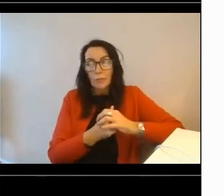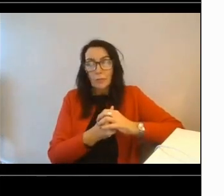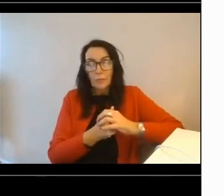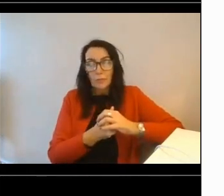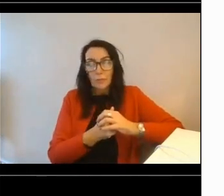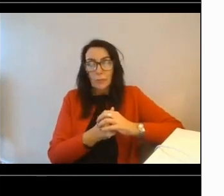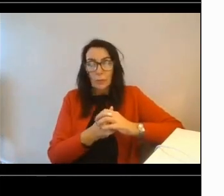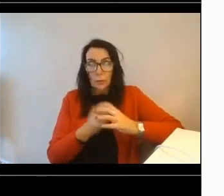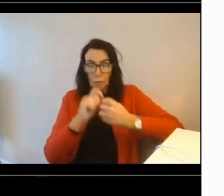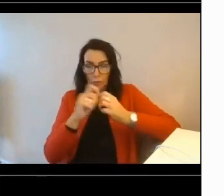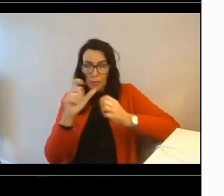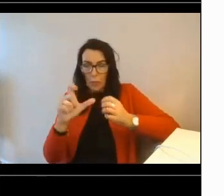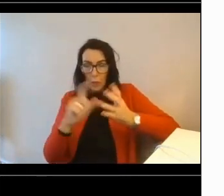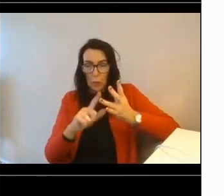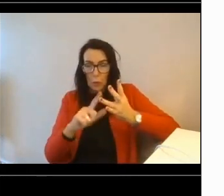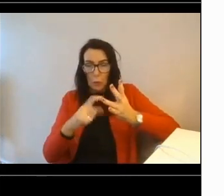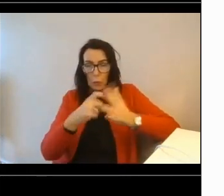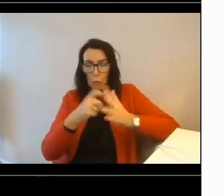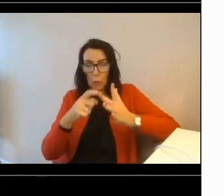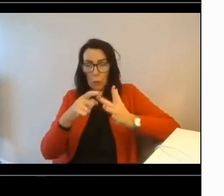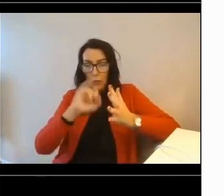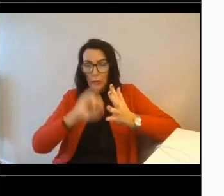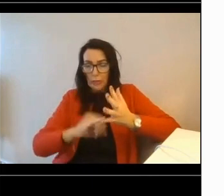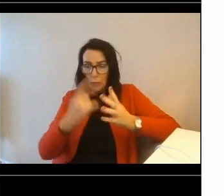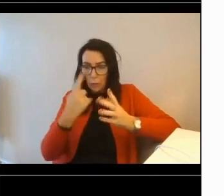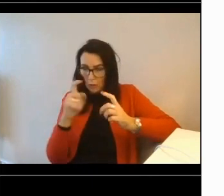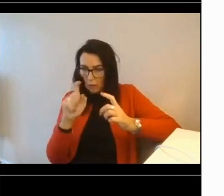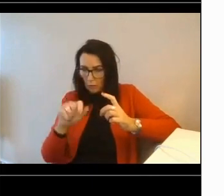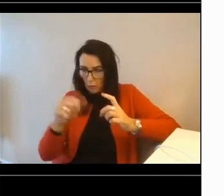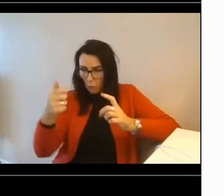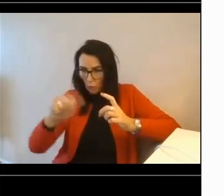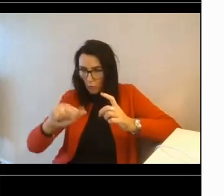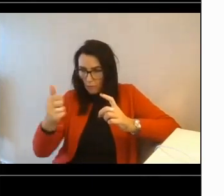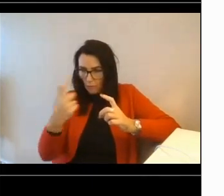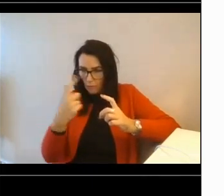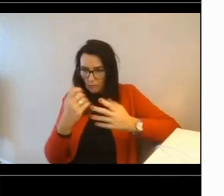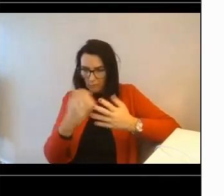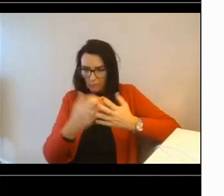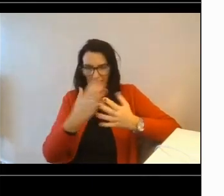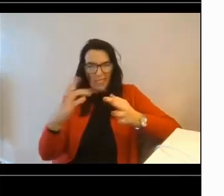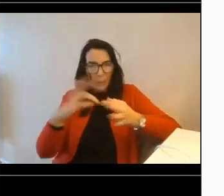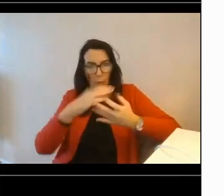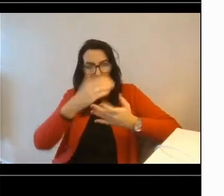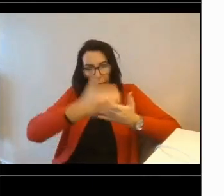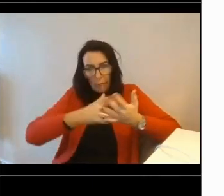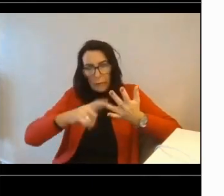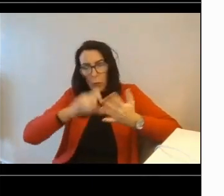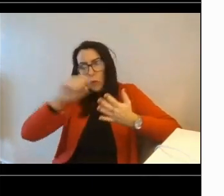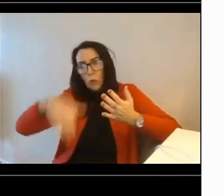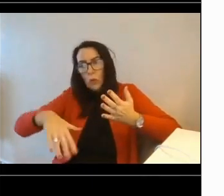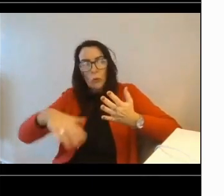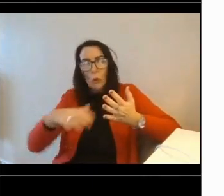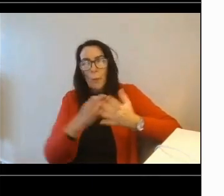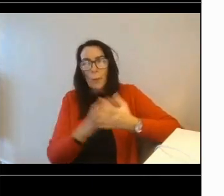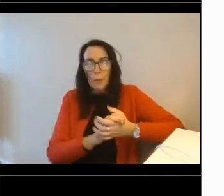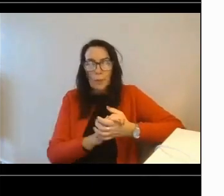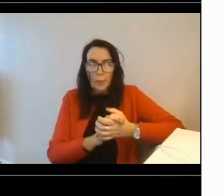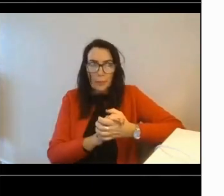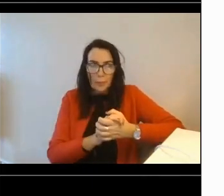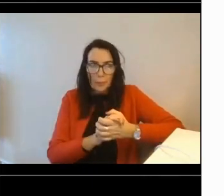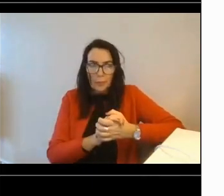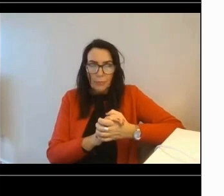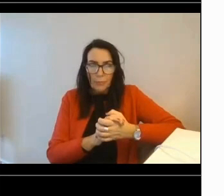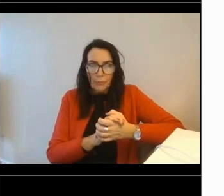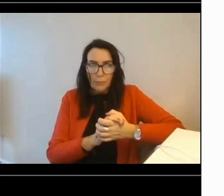settings to manage the type of data the tool collects. The privacy policy can also be customized to allow clients to enter their own details or signpost to their